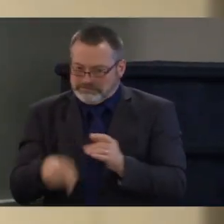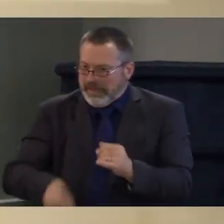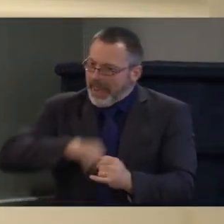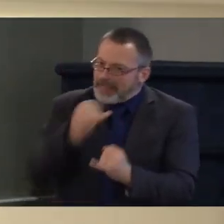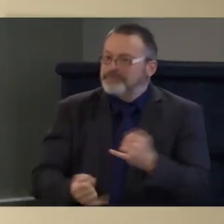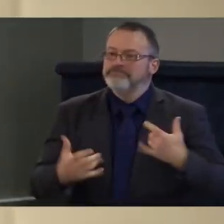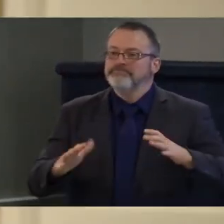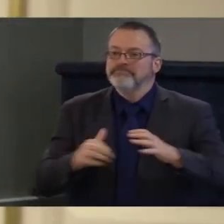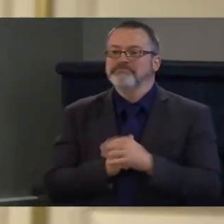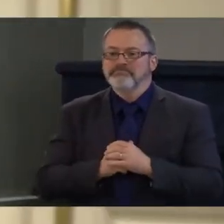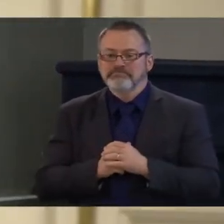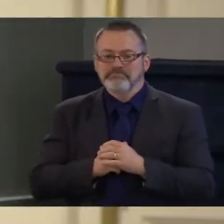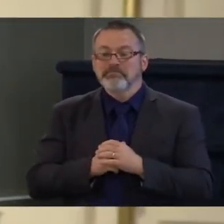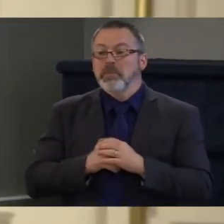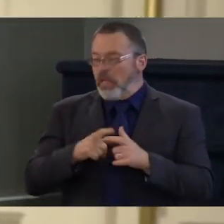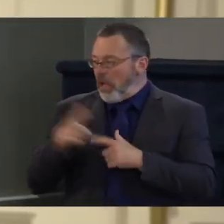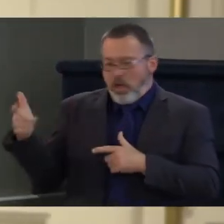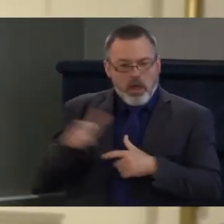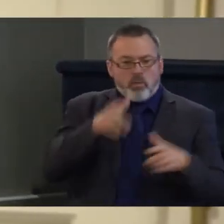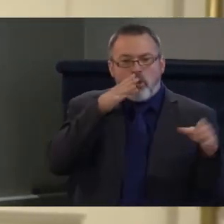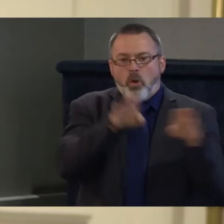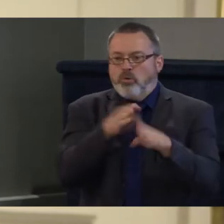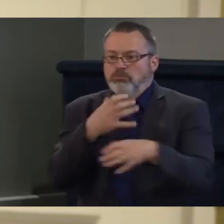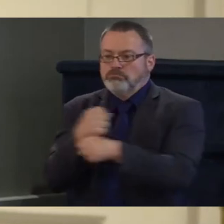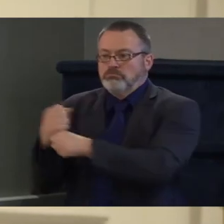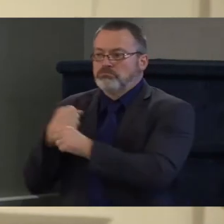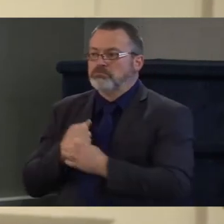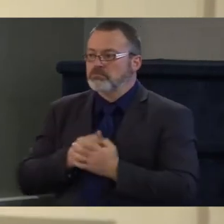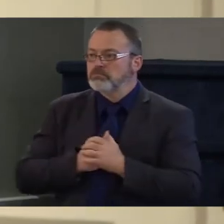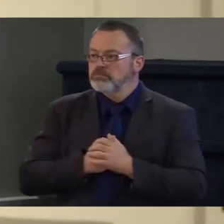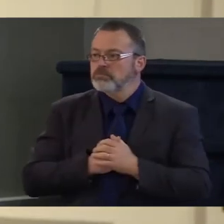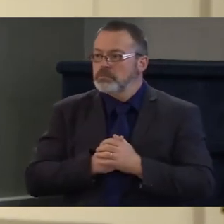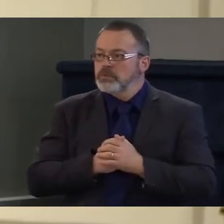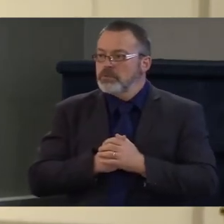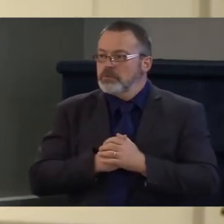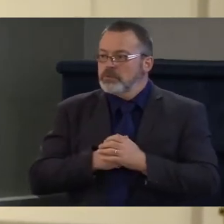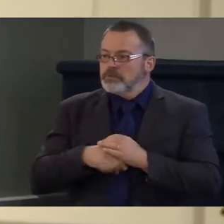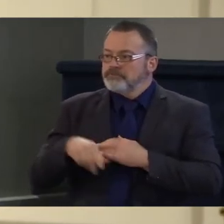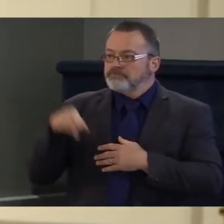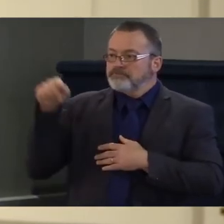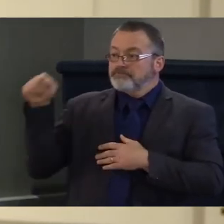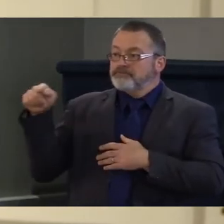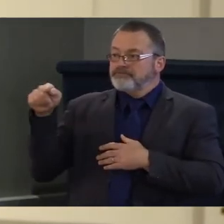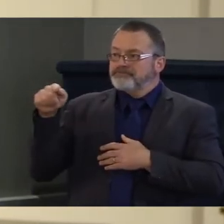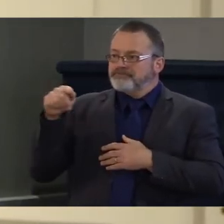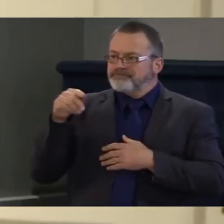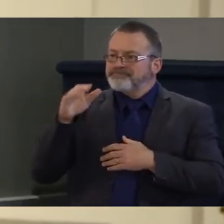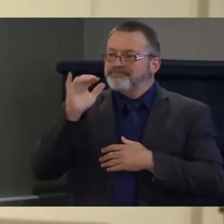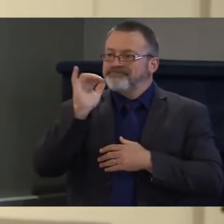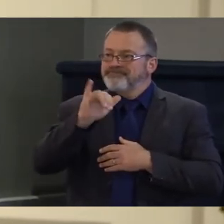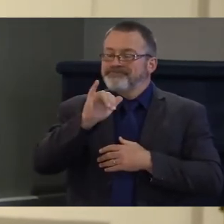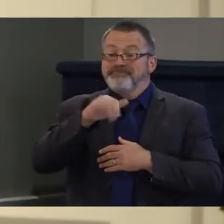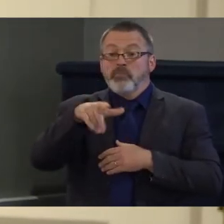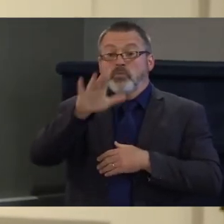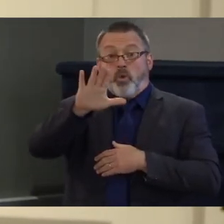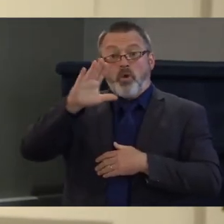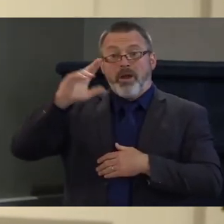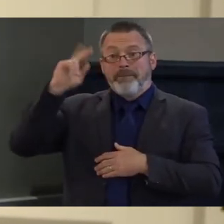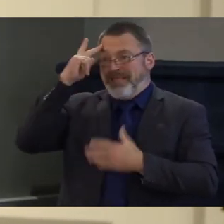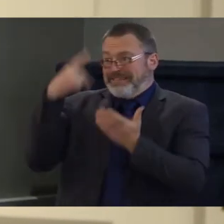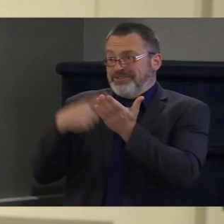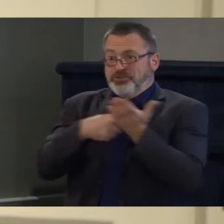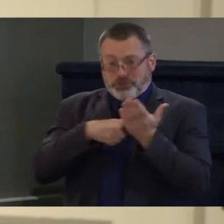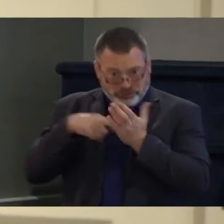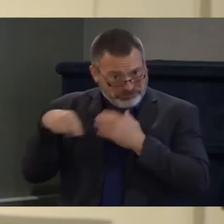molly gray will start with you how will you incorporate the voices and ideas of people with disabilities and the deaf